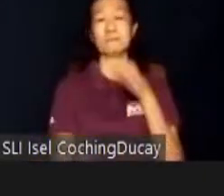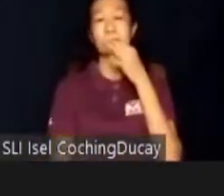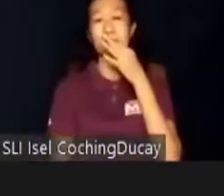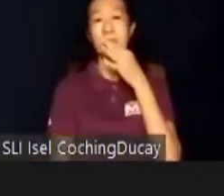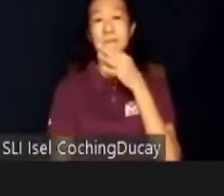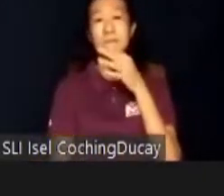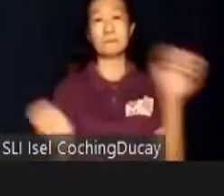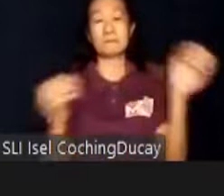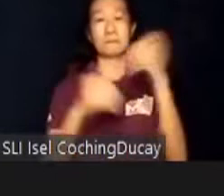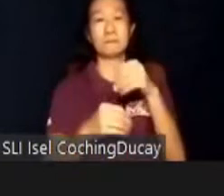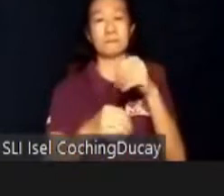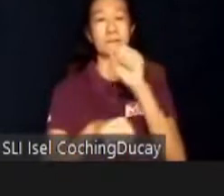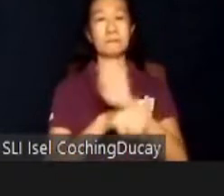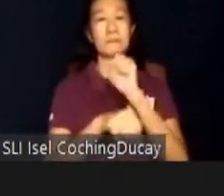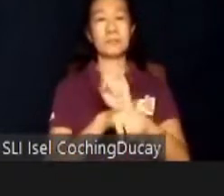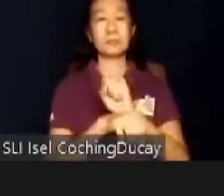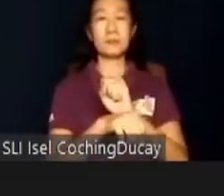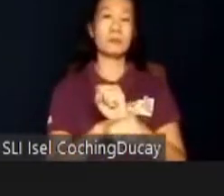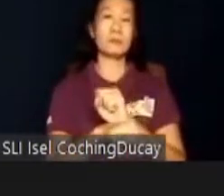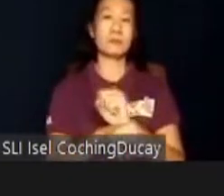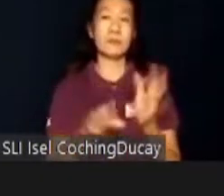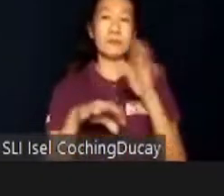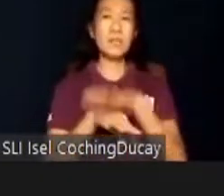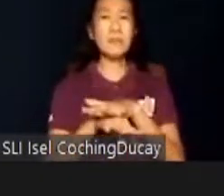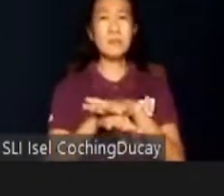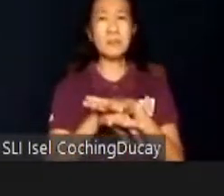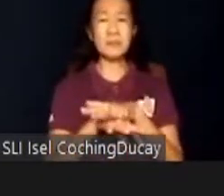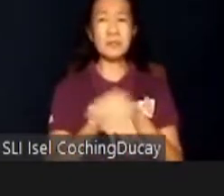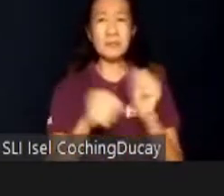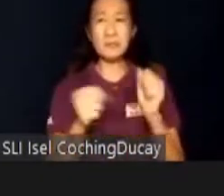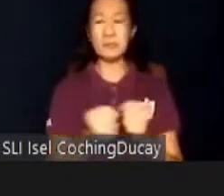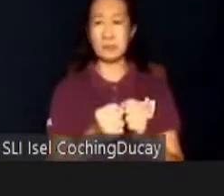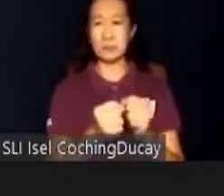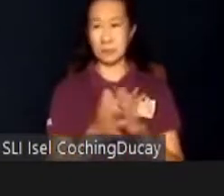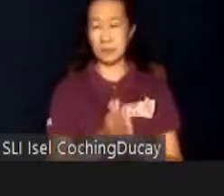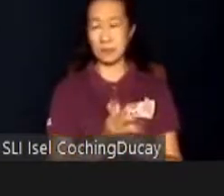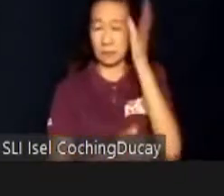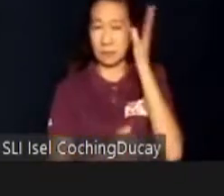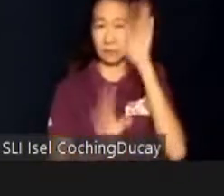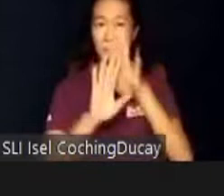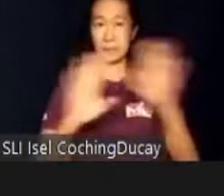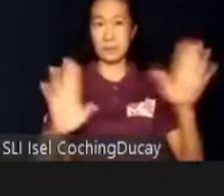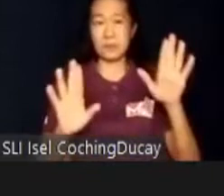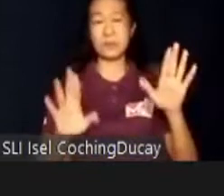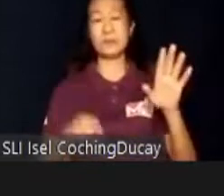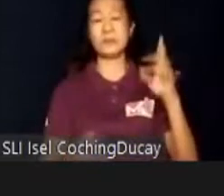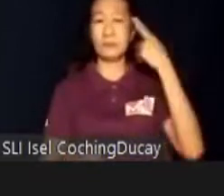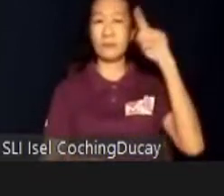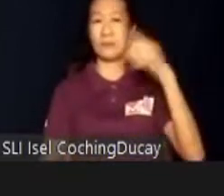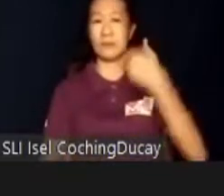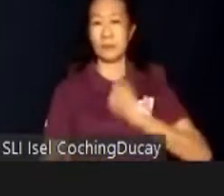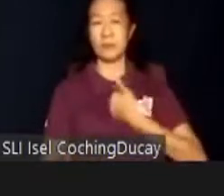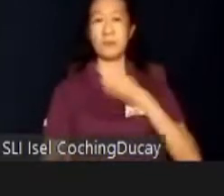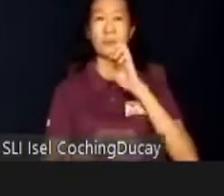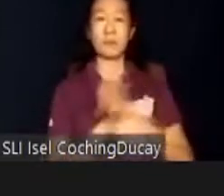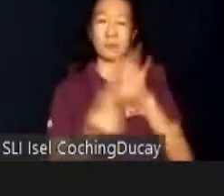handicrafts. The program culminates with a practicum as a precursor to open or self-employment. An